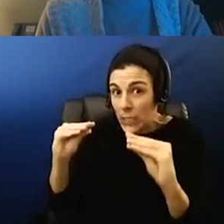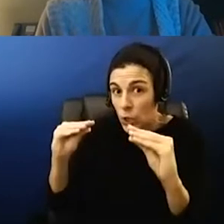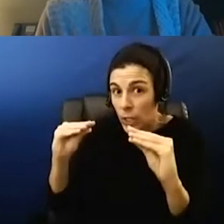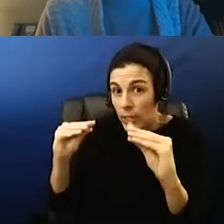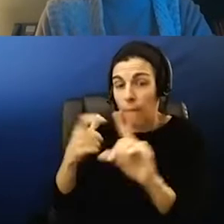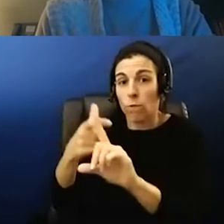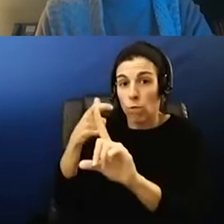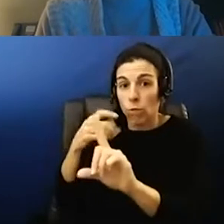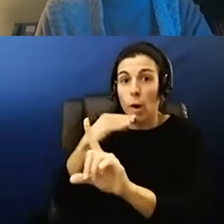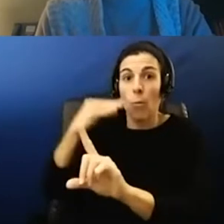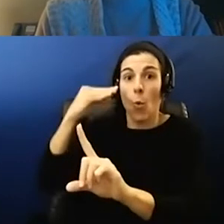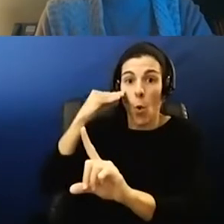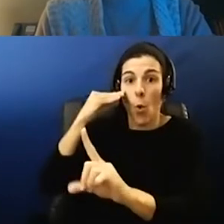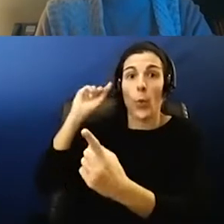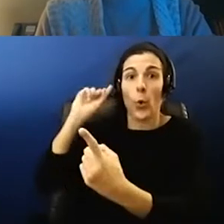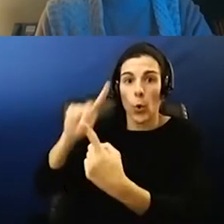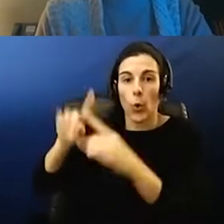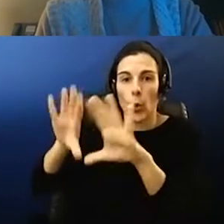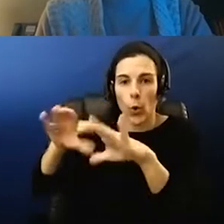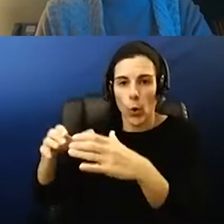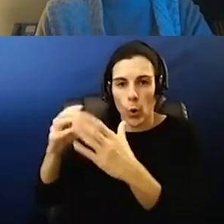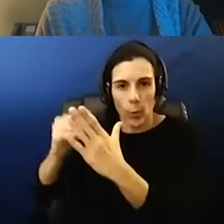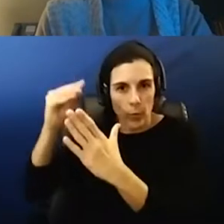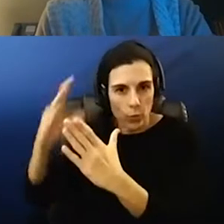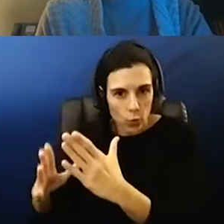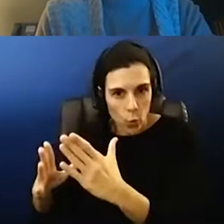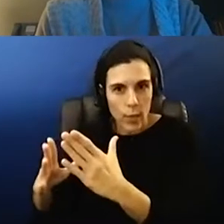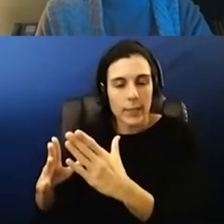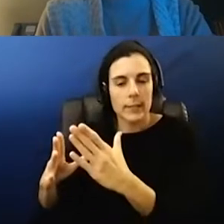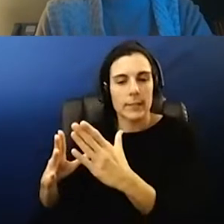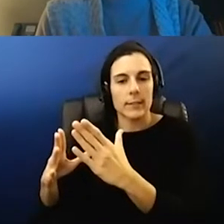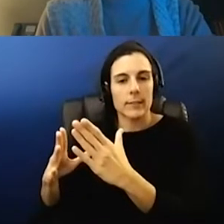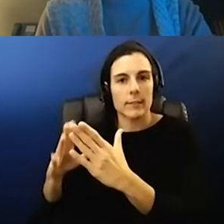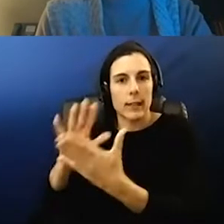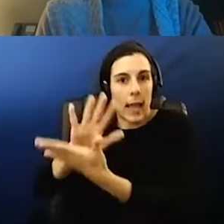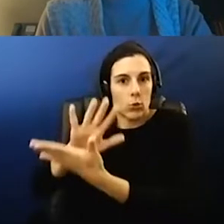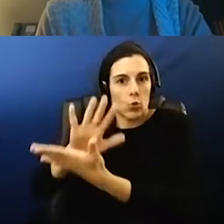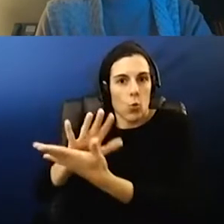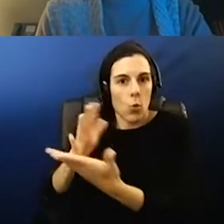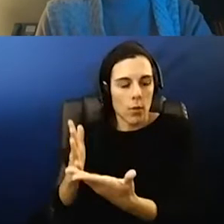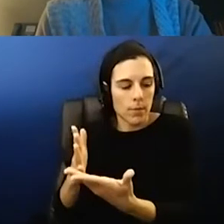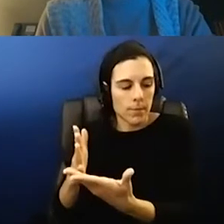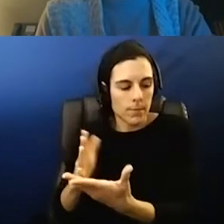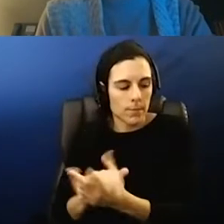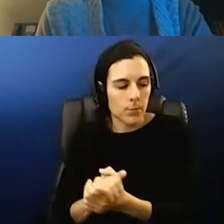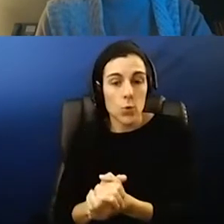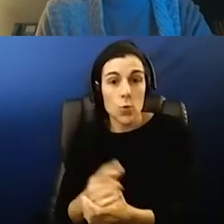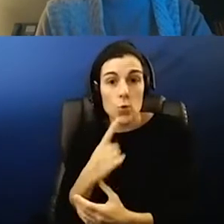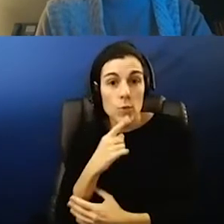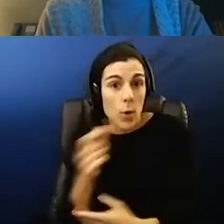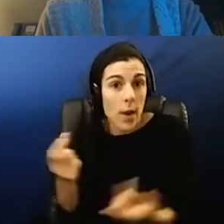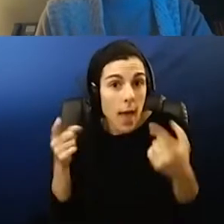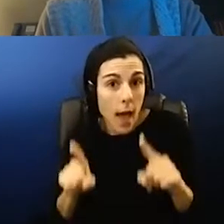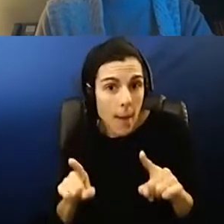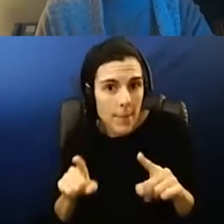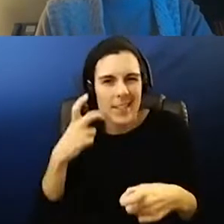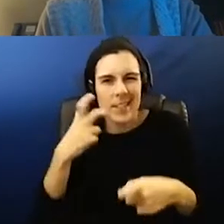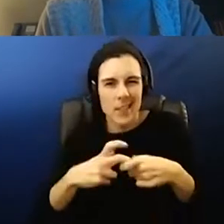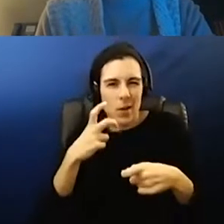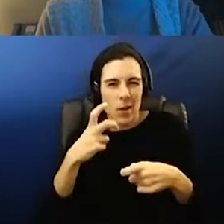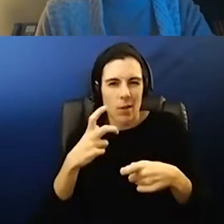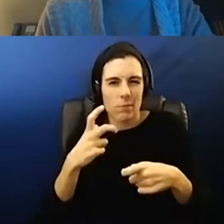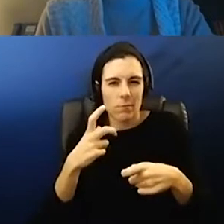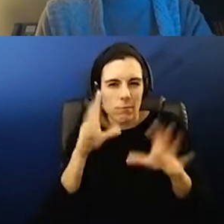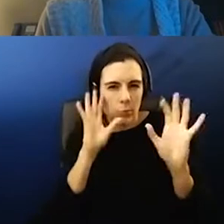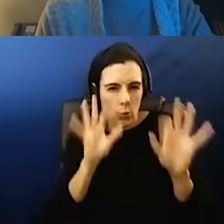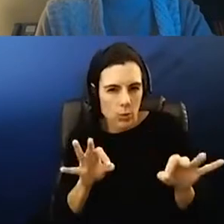from home back to a group of students in the in the um classroom to say that won't occur would be very difficult to to make that statement